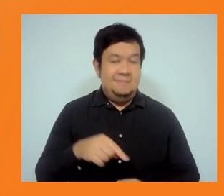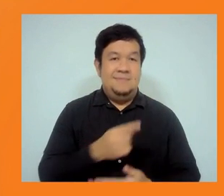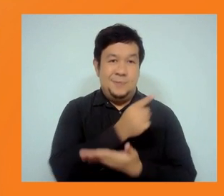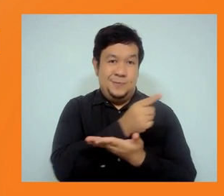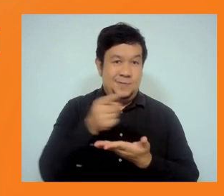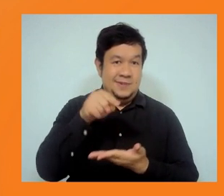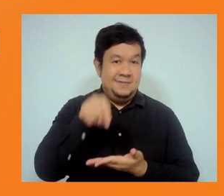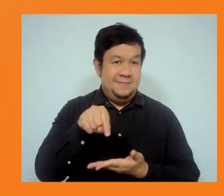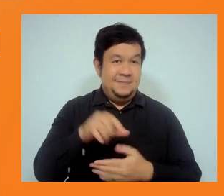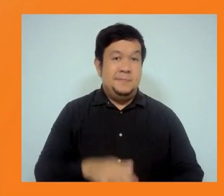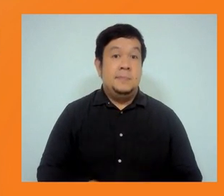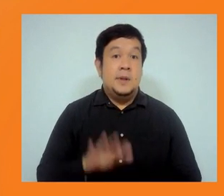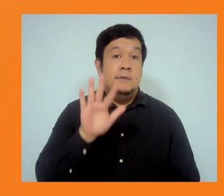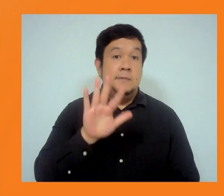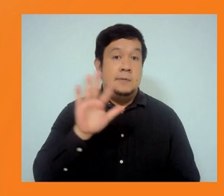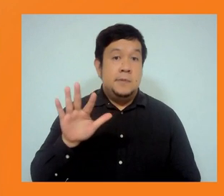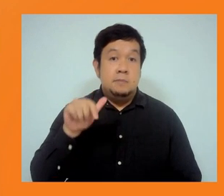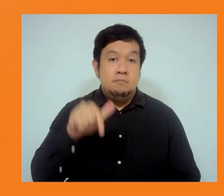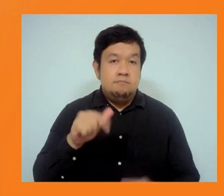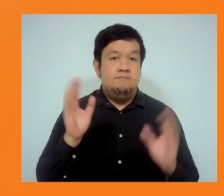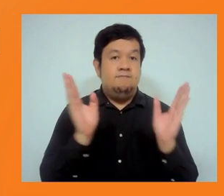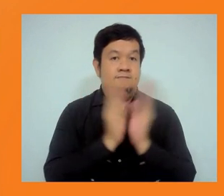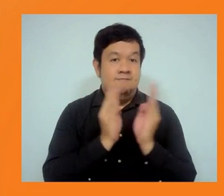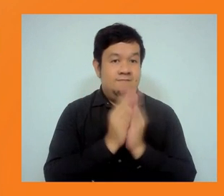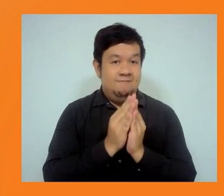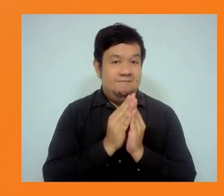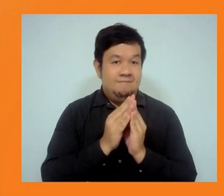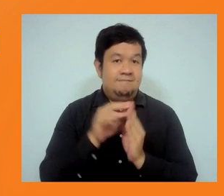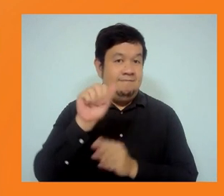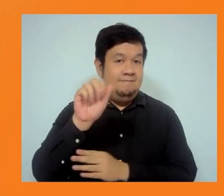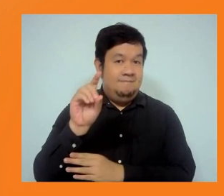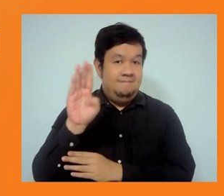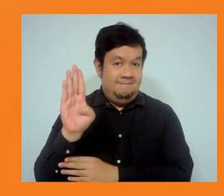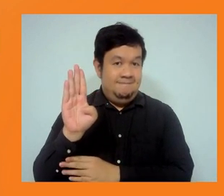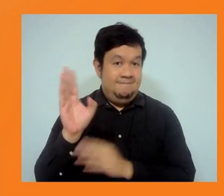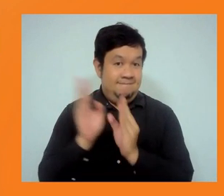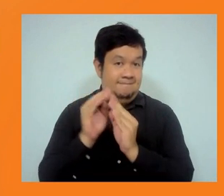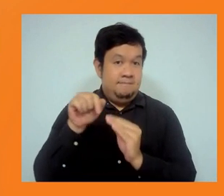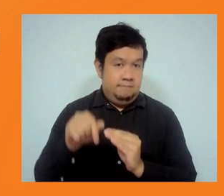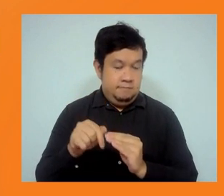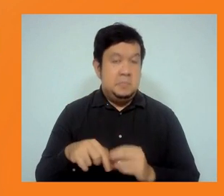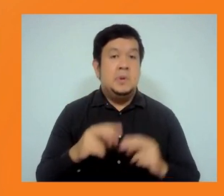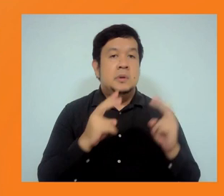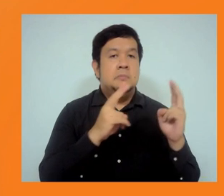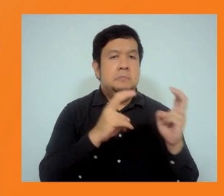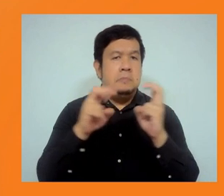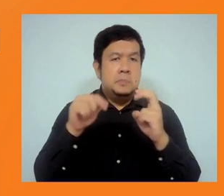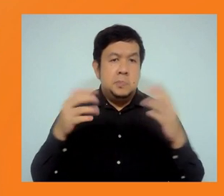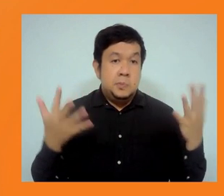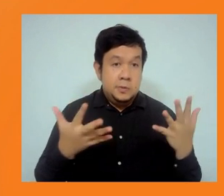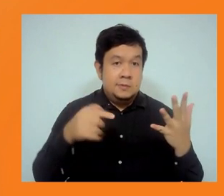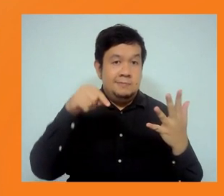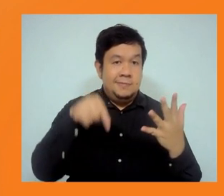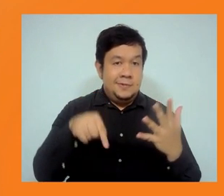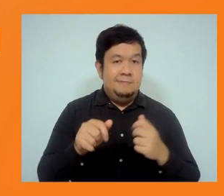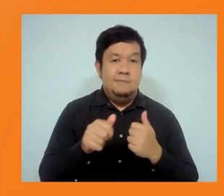virtually by the Asian Development Bank with the theme, Positioning Climate Resilient Green Economy for the Post-COVID-19 World.